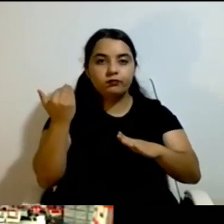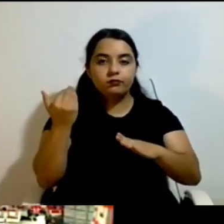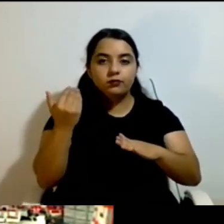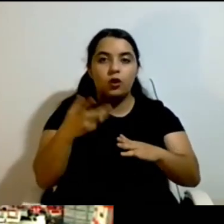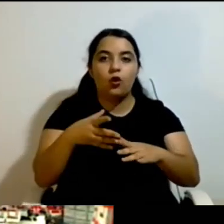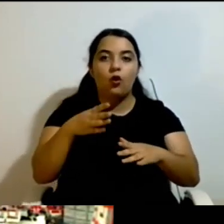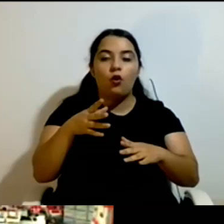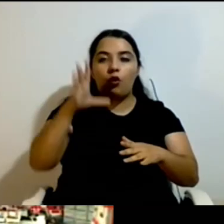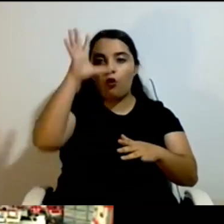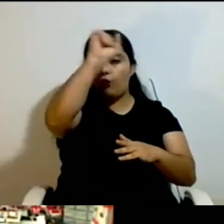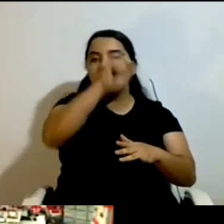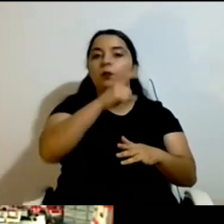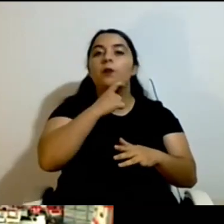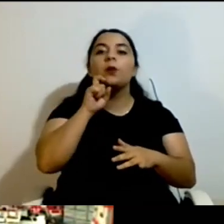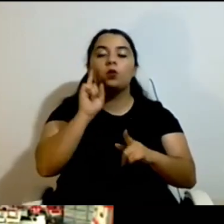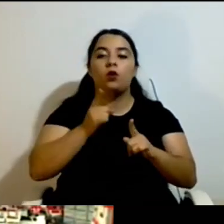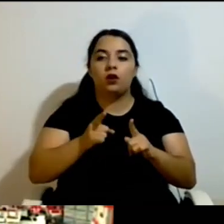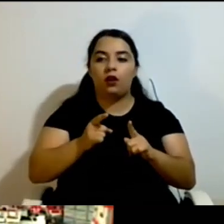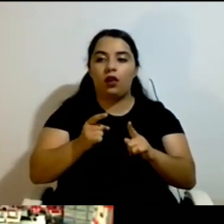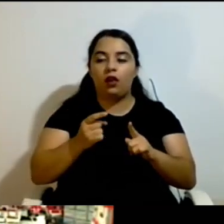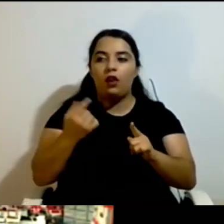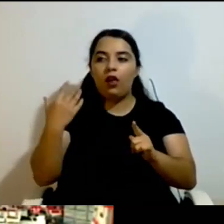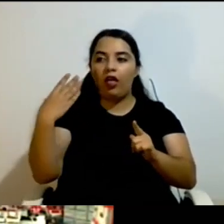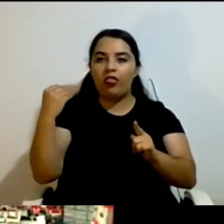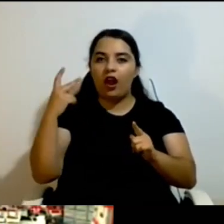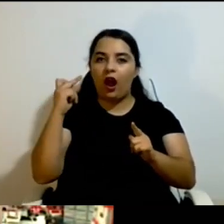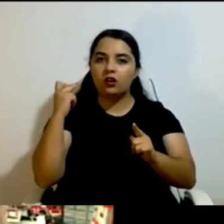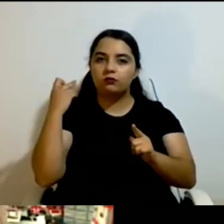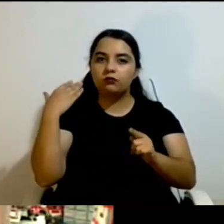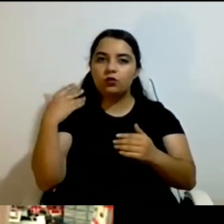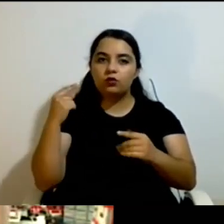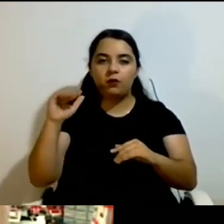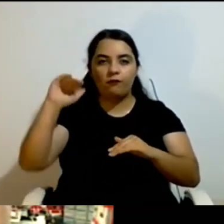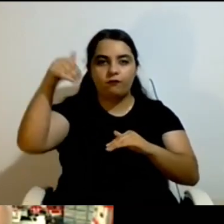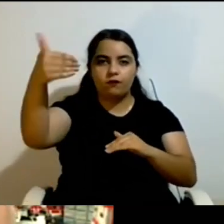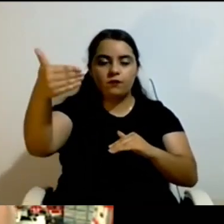the improvements that we demand will be considered, whatever that means.